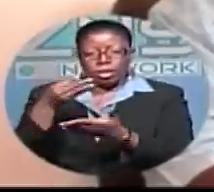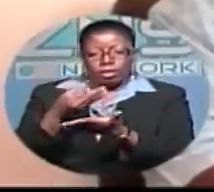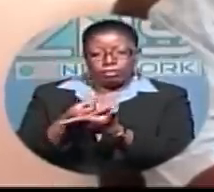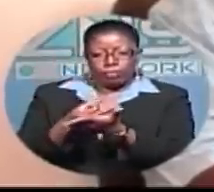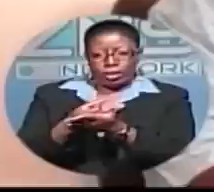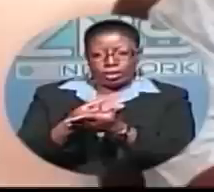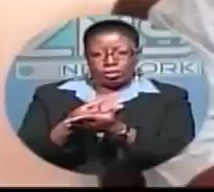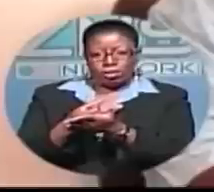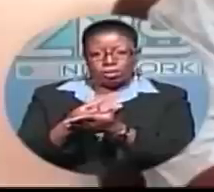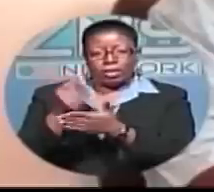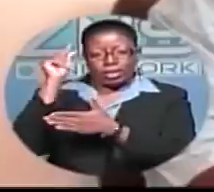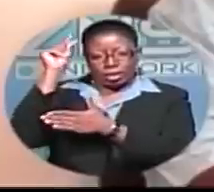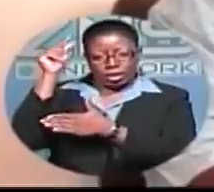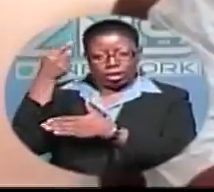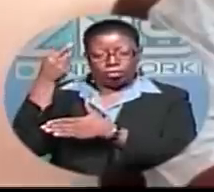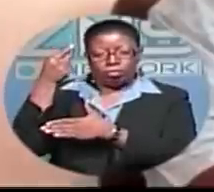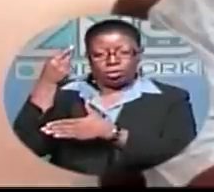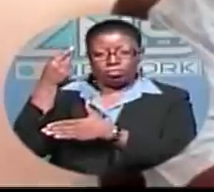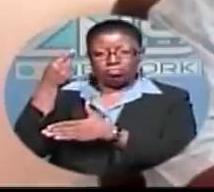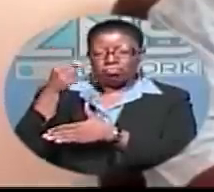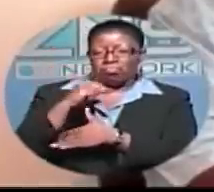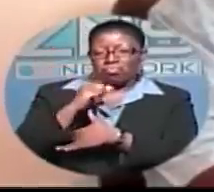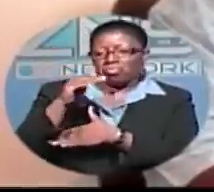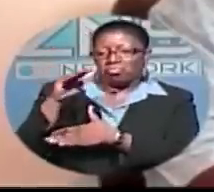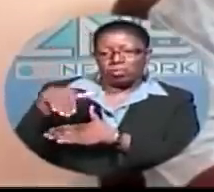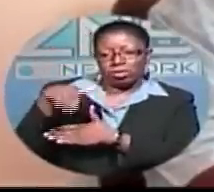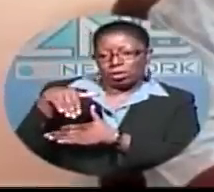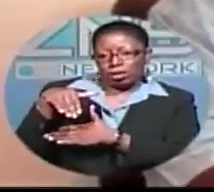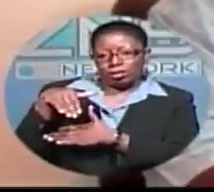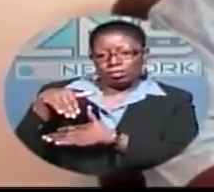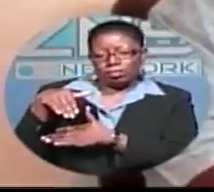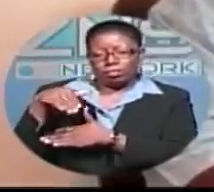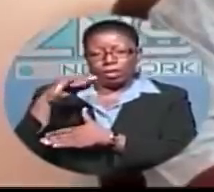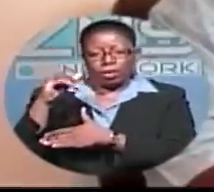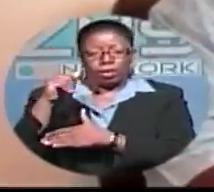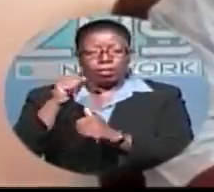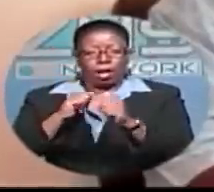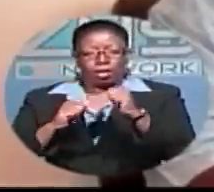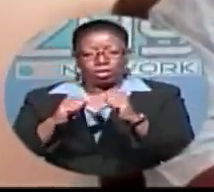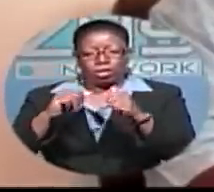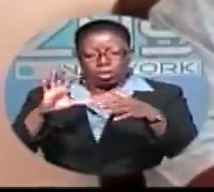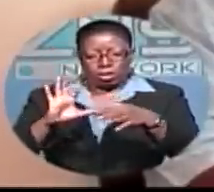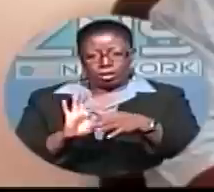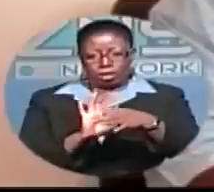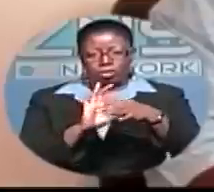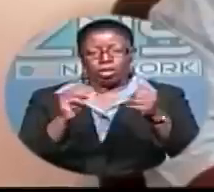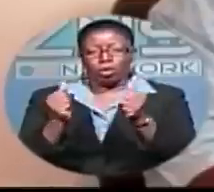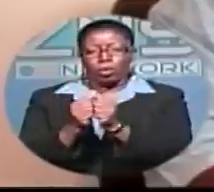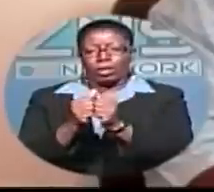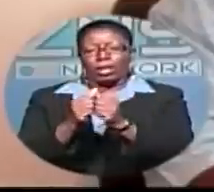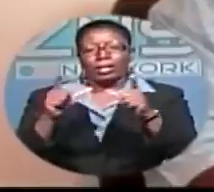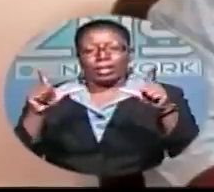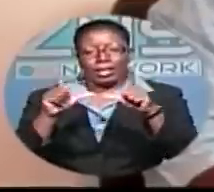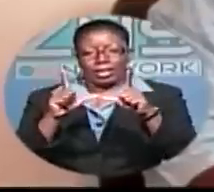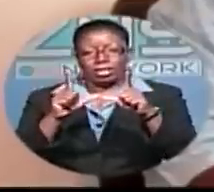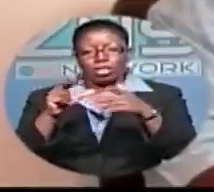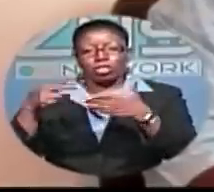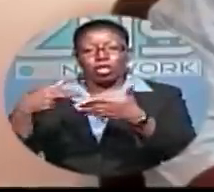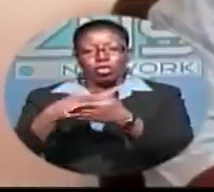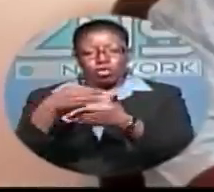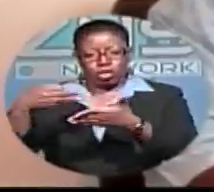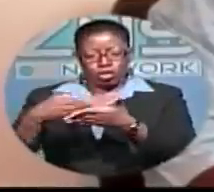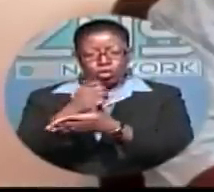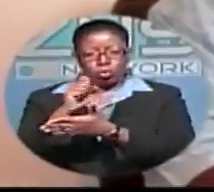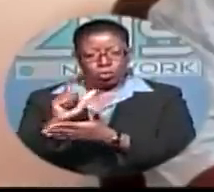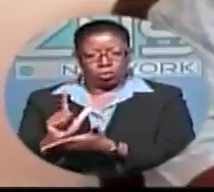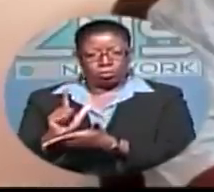as the government has yet to determine its course of action in connection with license renewal. The ministry